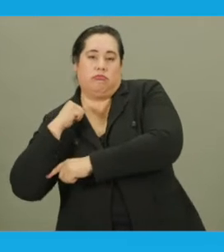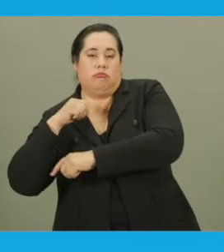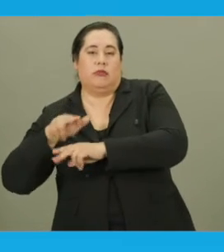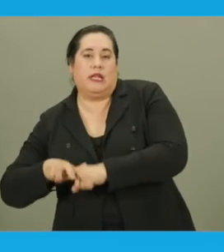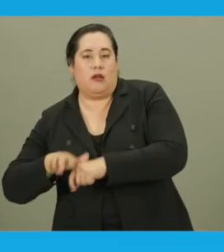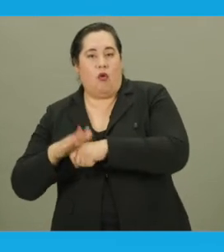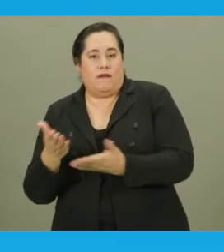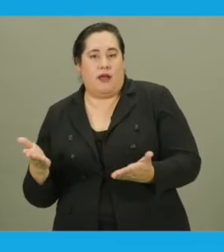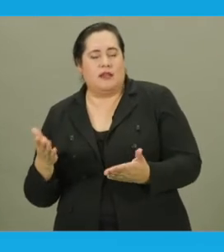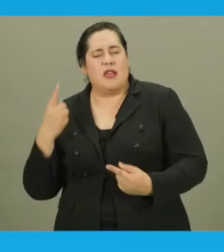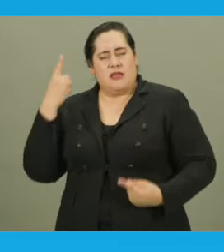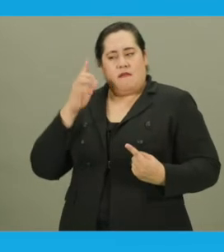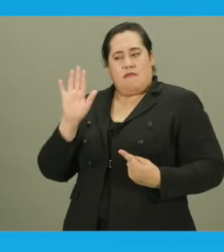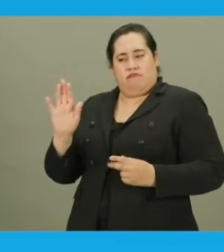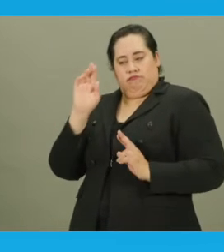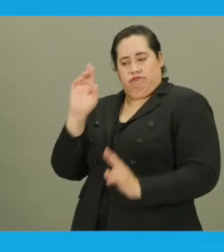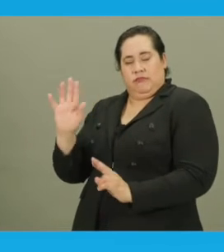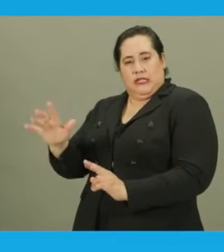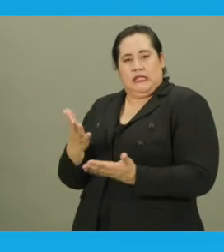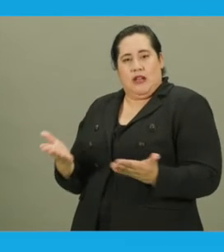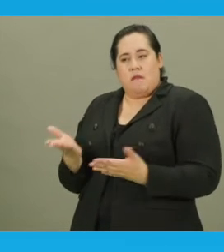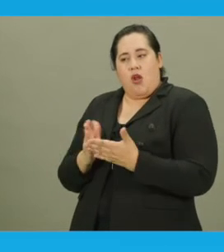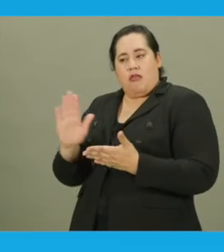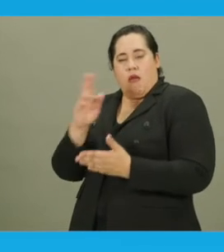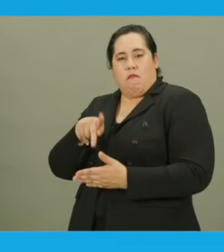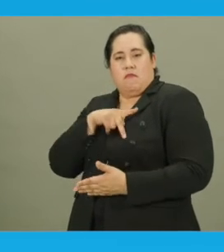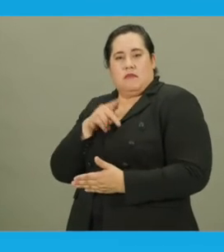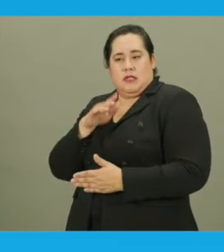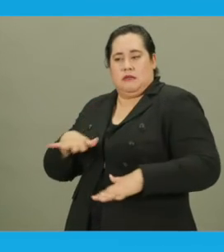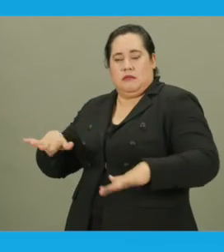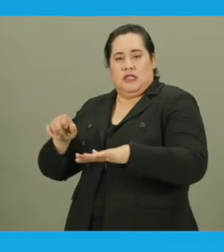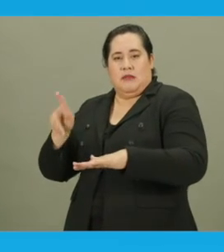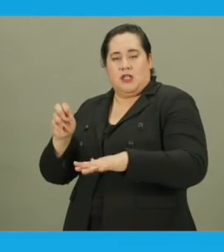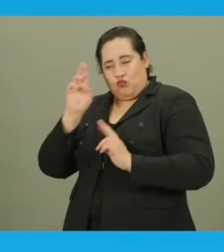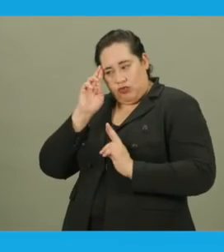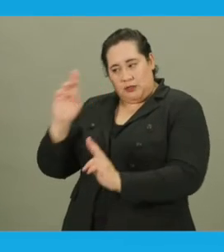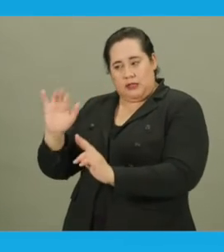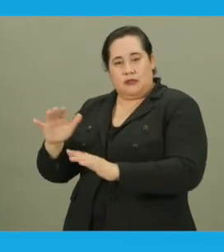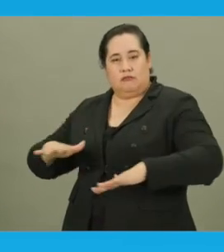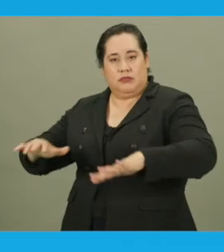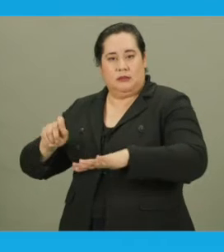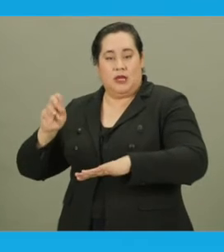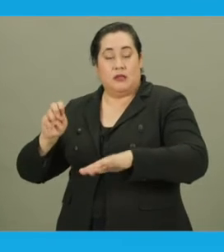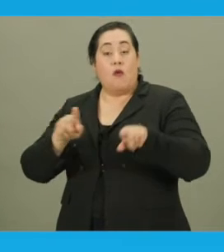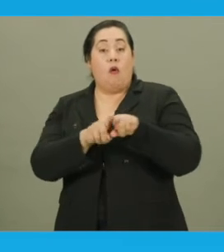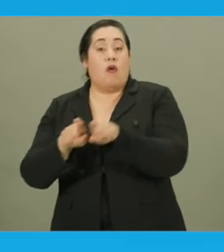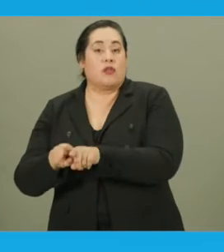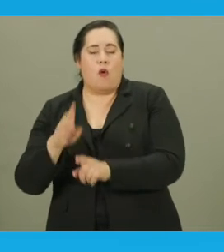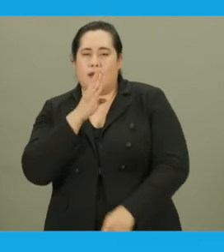lean on that device. Consider that mobility device as a part of their personal space and respect that space.